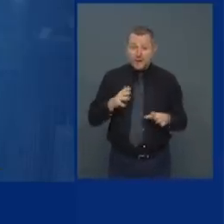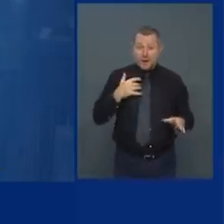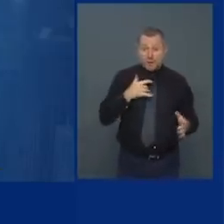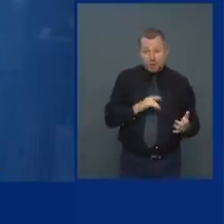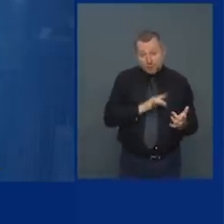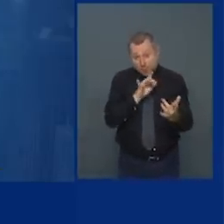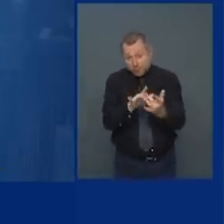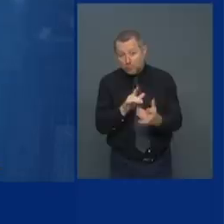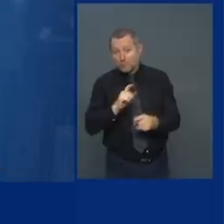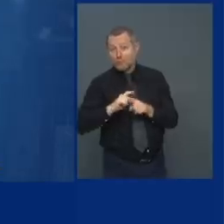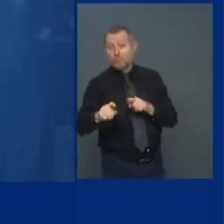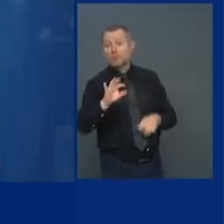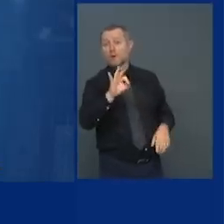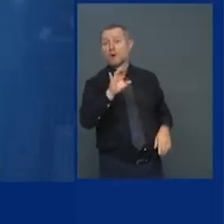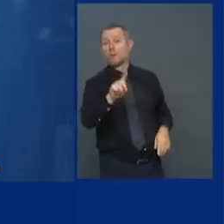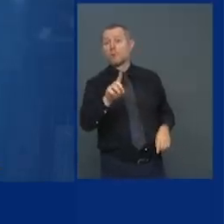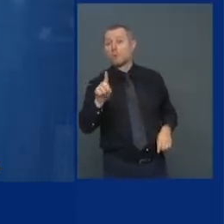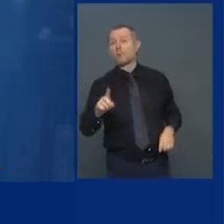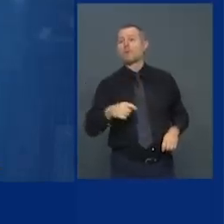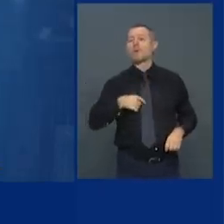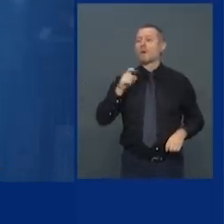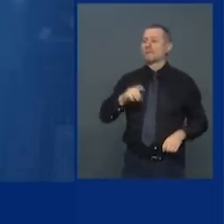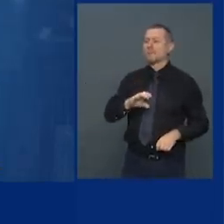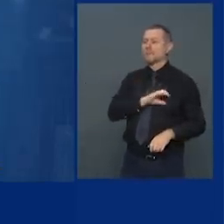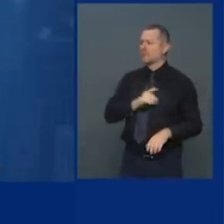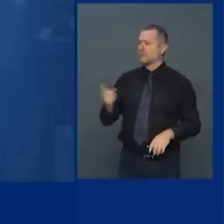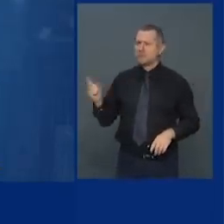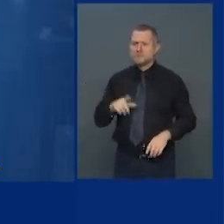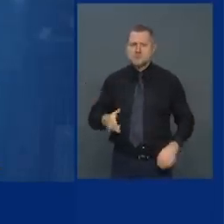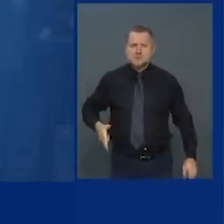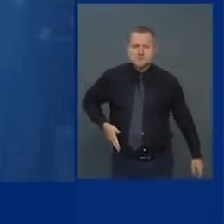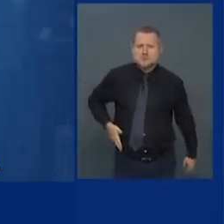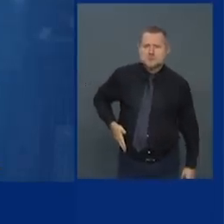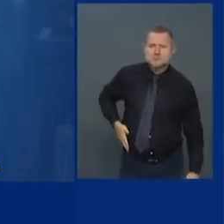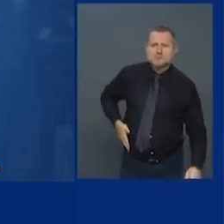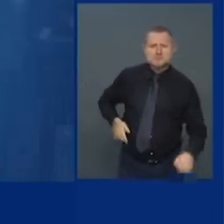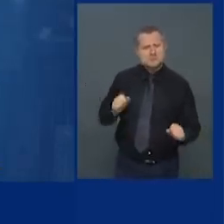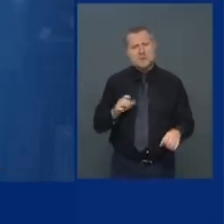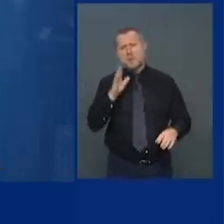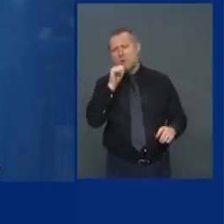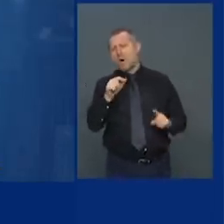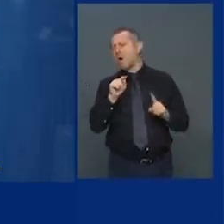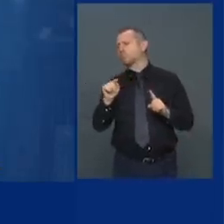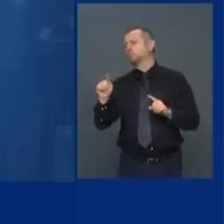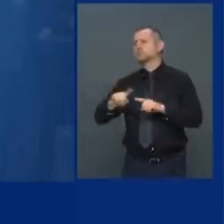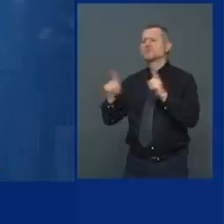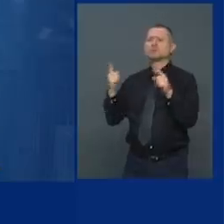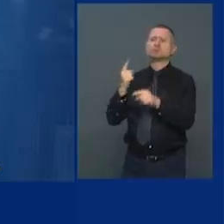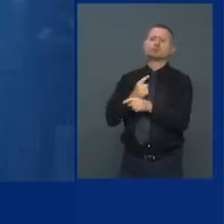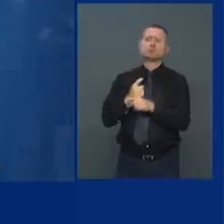why is the only answer to a 911 call an arrest